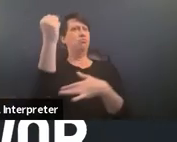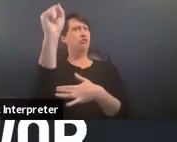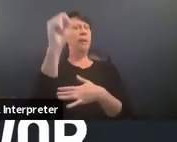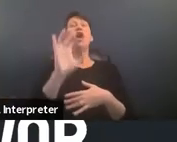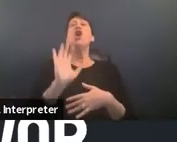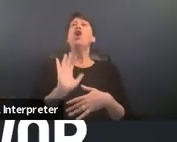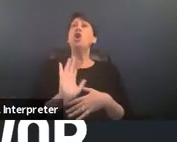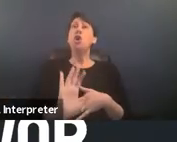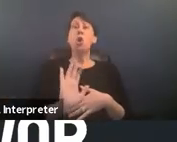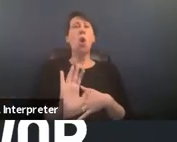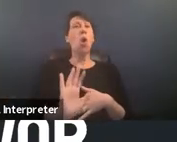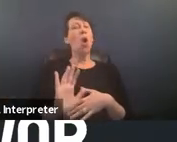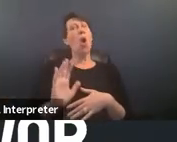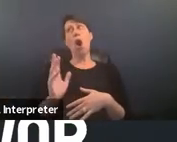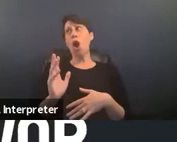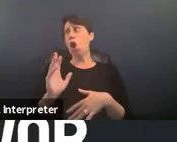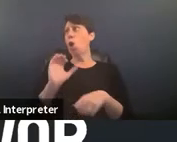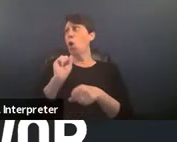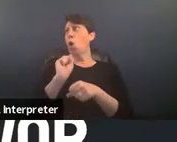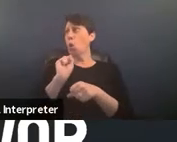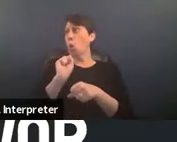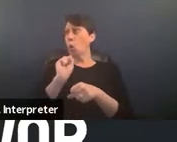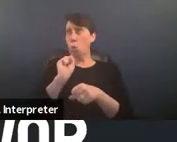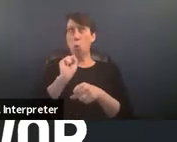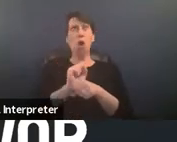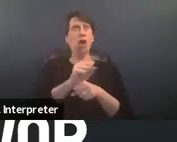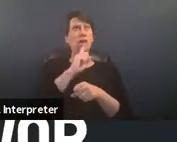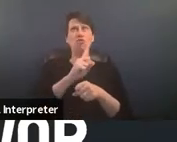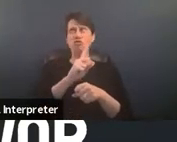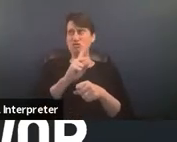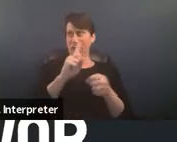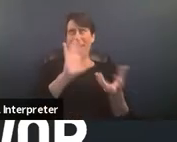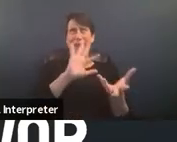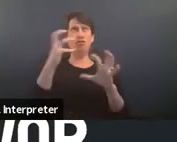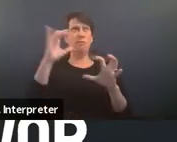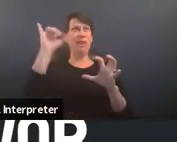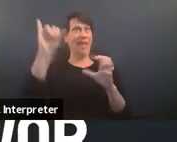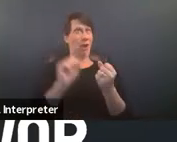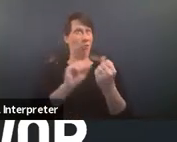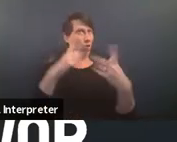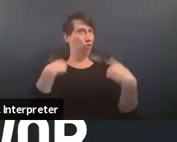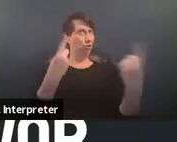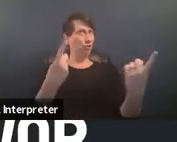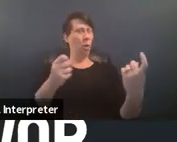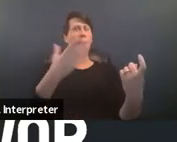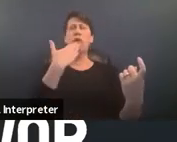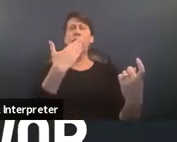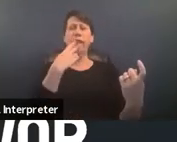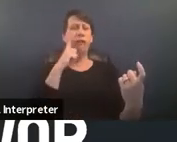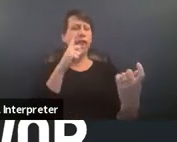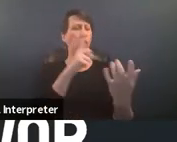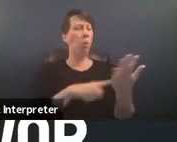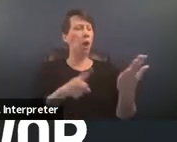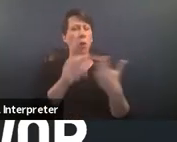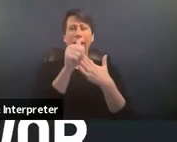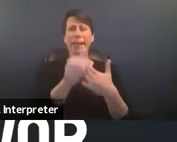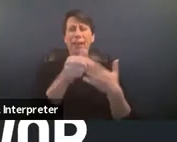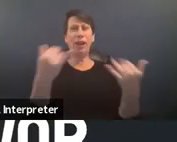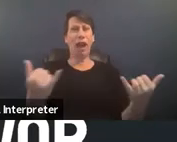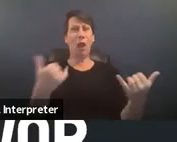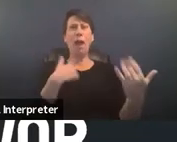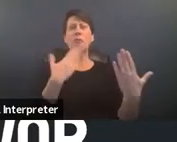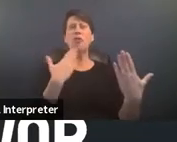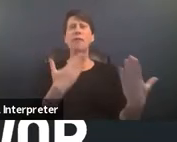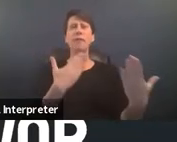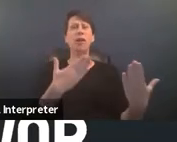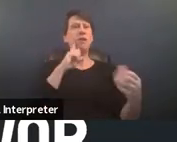really um interrupting that paradigm and so really grateful um to you all for the work that you were leading and i'm grateful to be